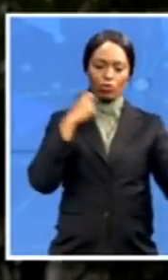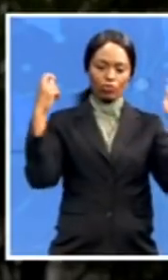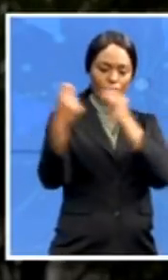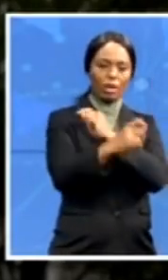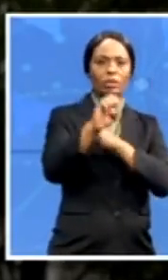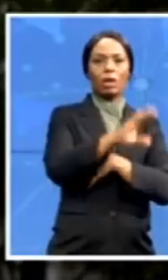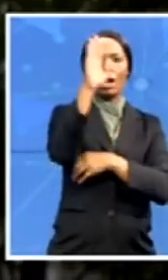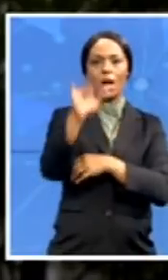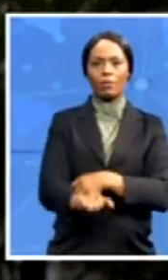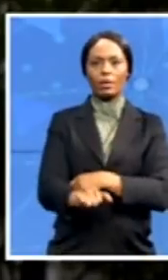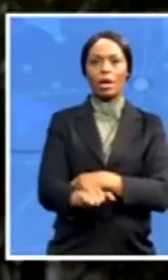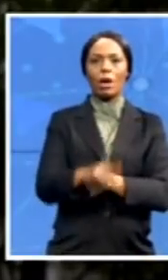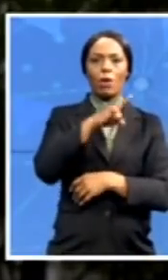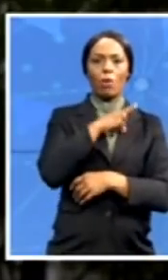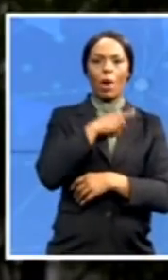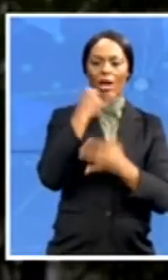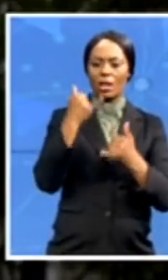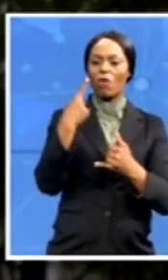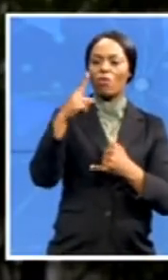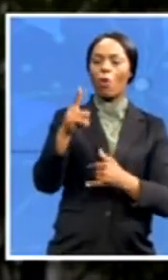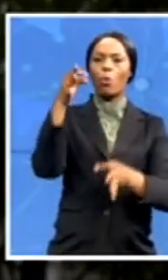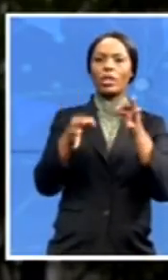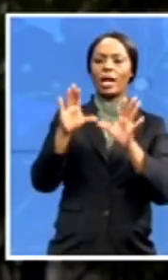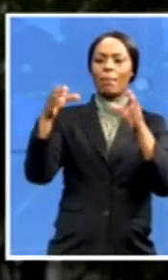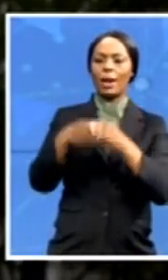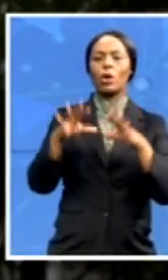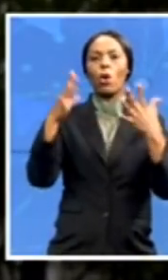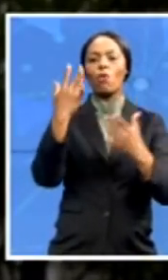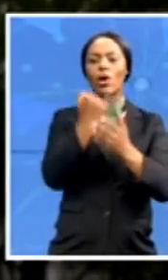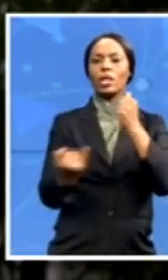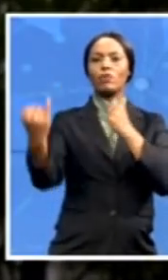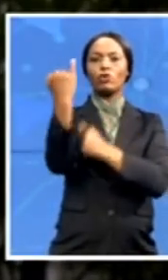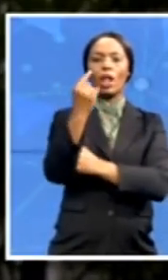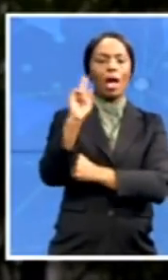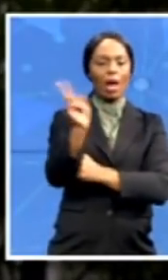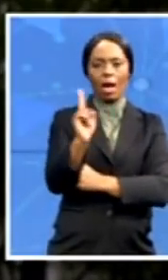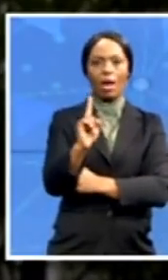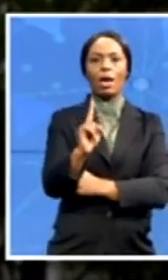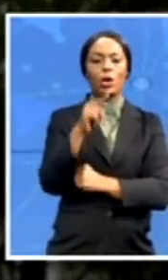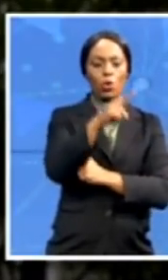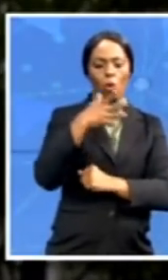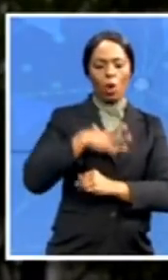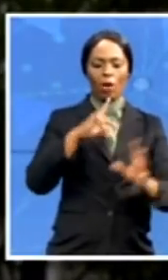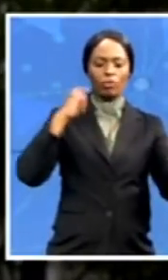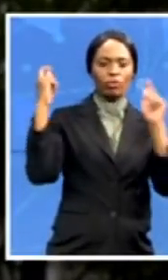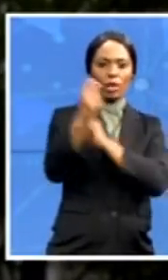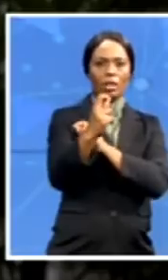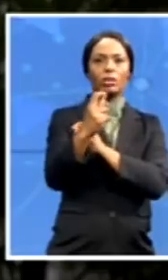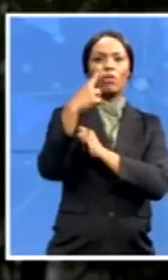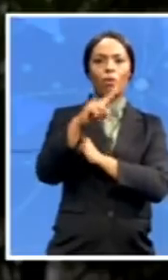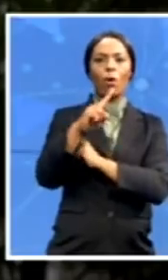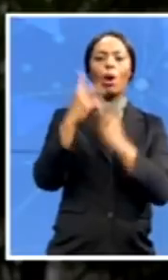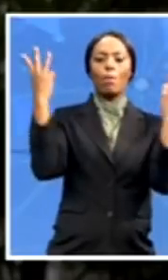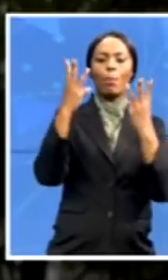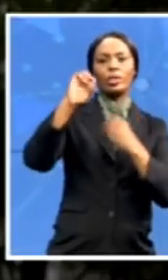even an individual, but to all the people of South Africa, because the